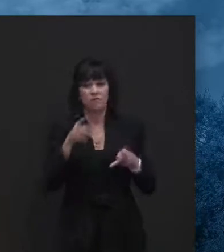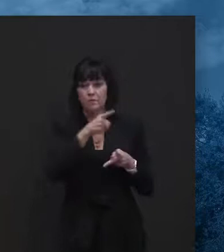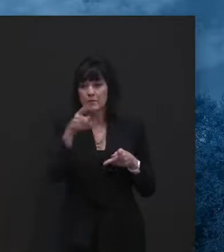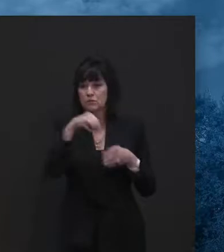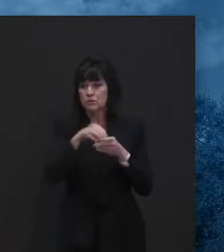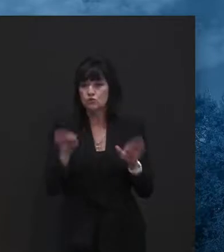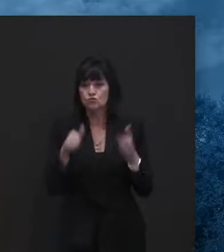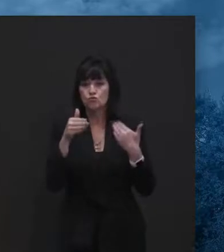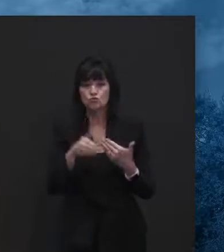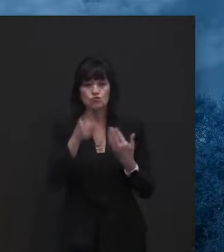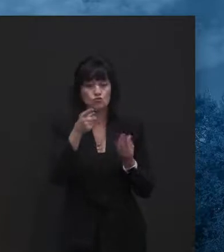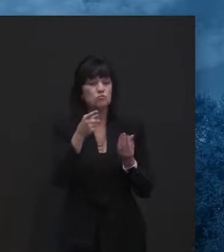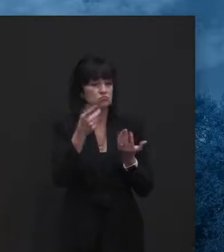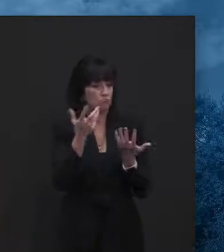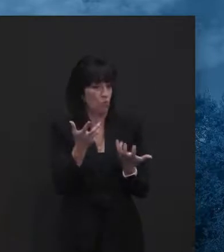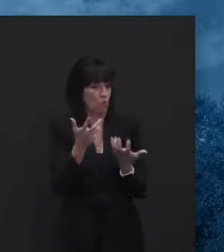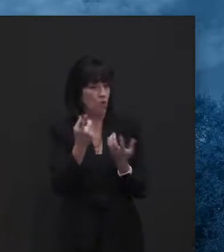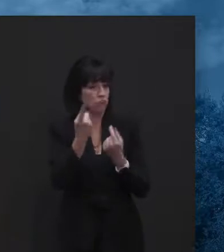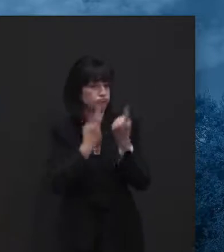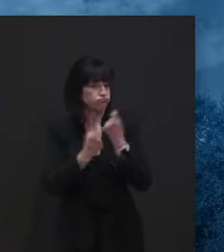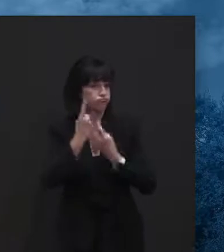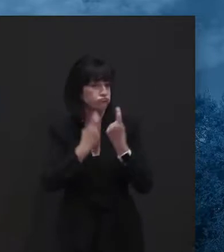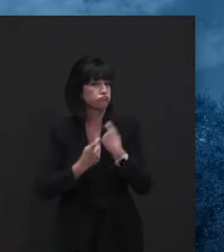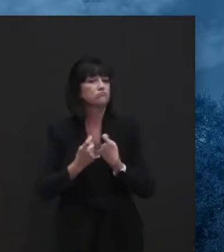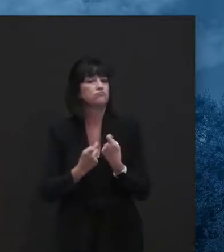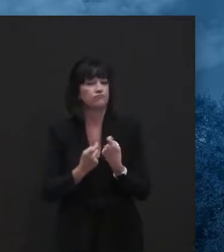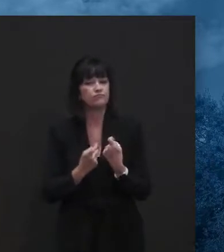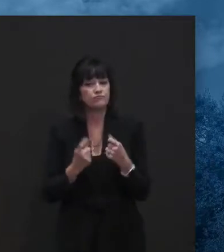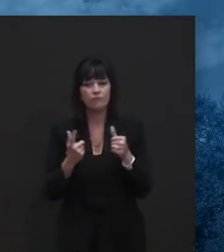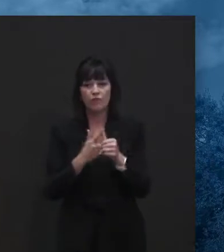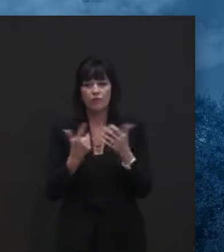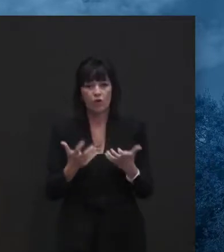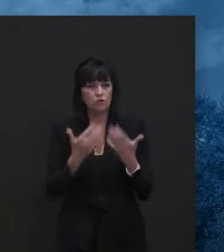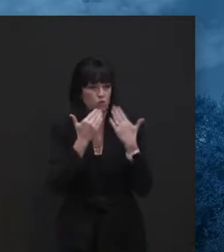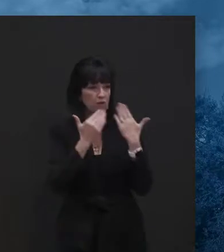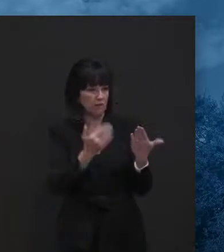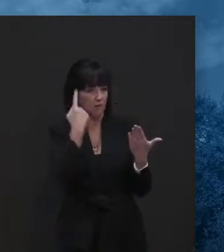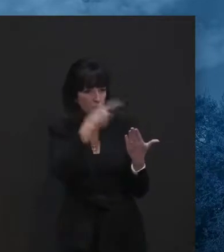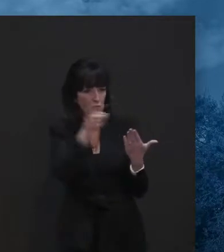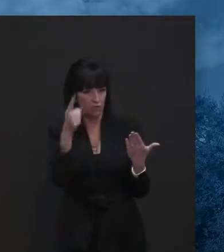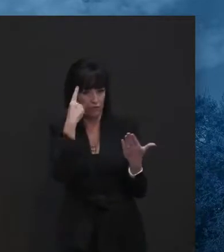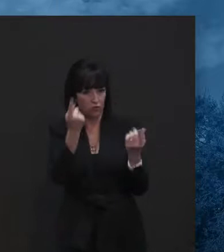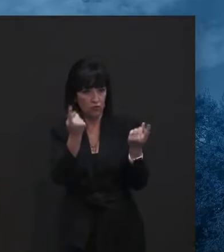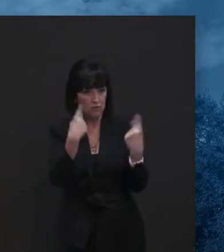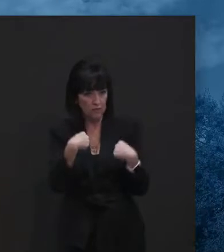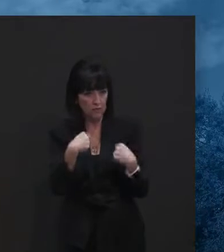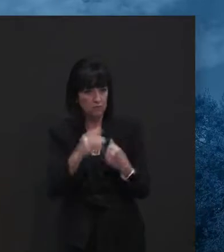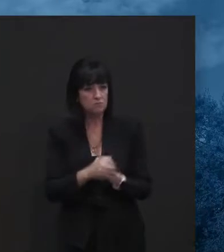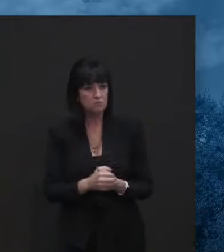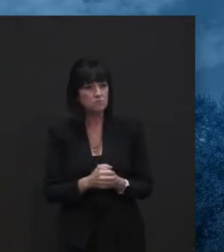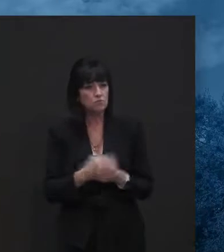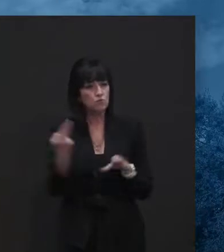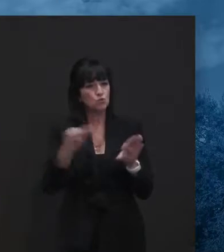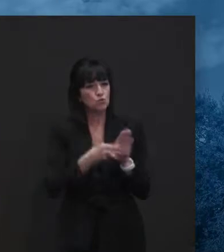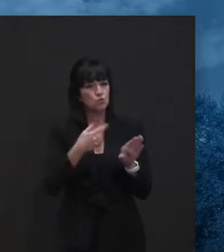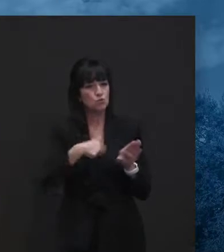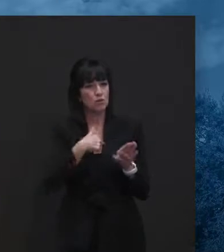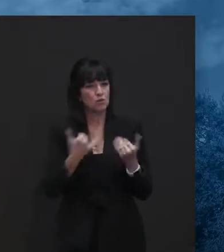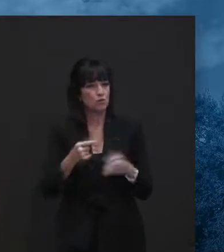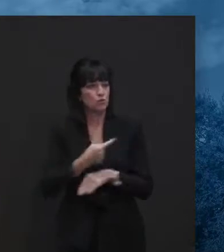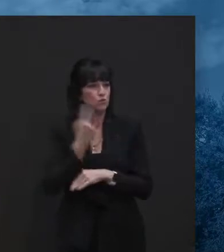forward to answer questions first. Thank you for, for coming, um, and for joining us today.